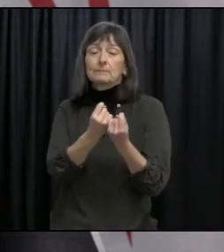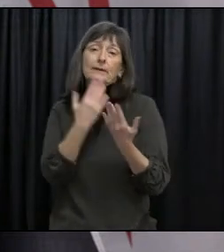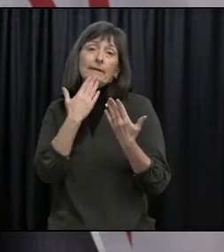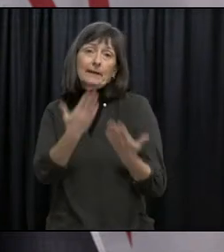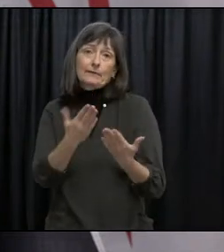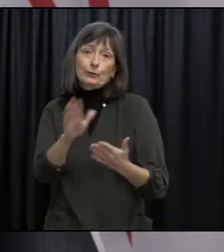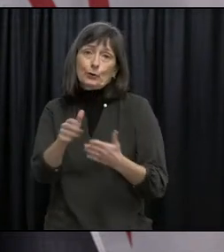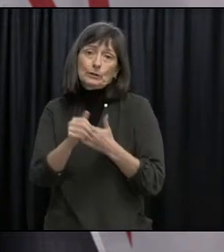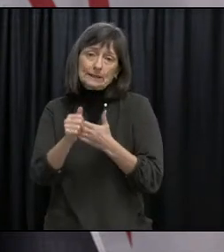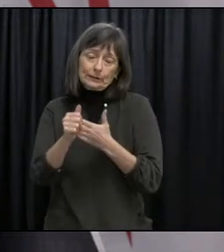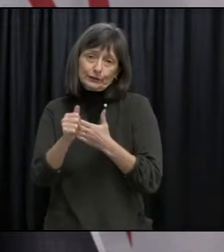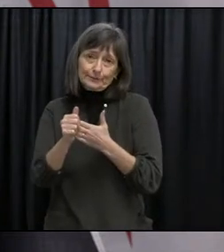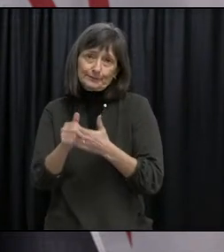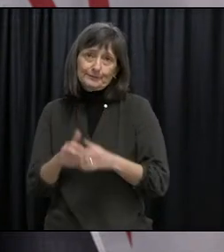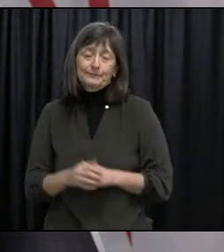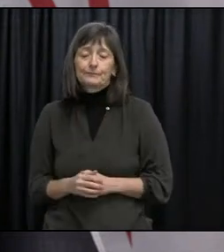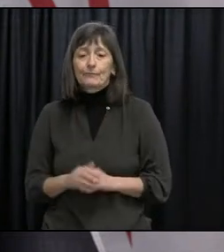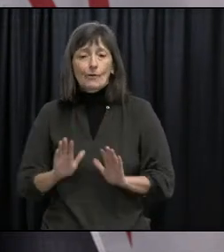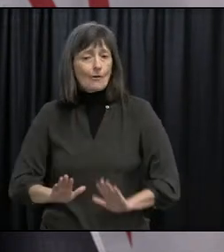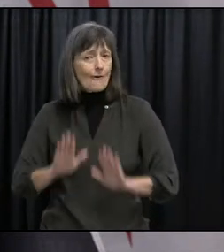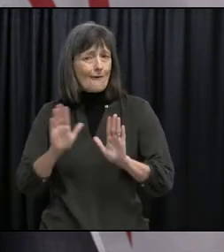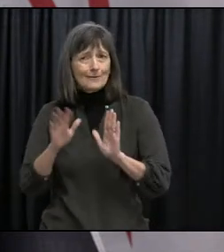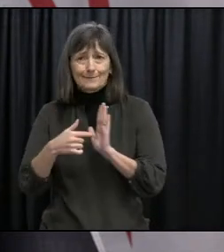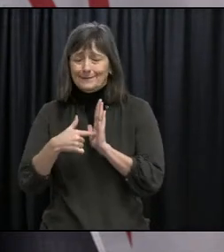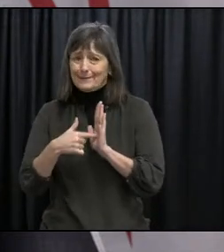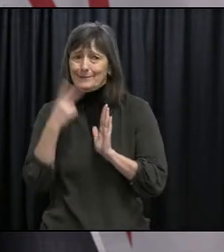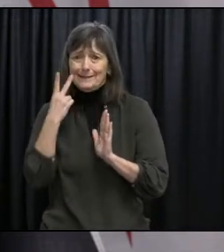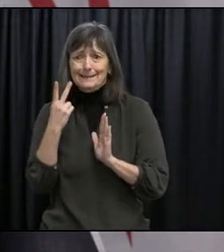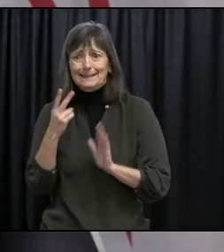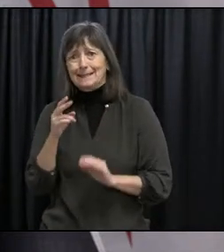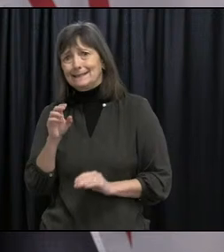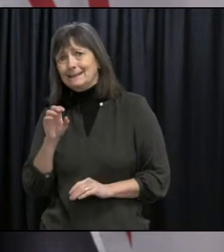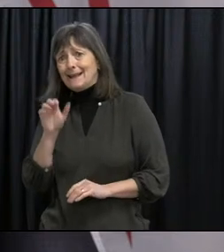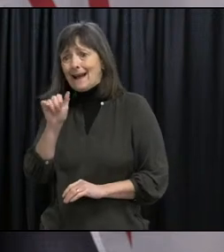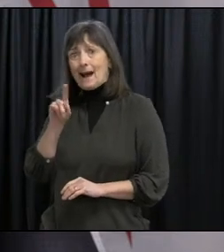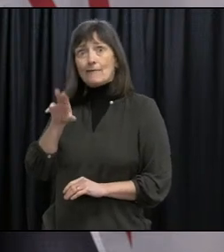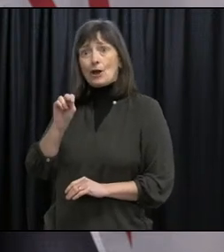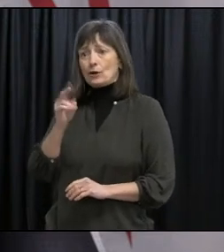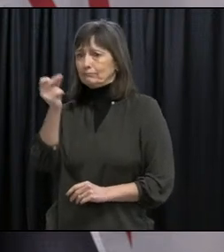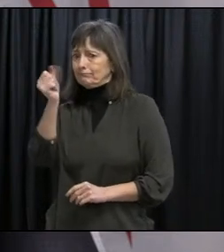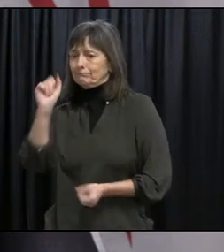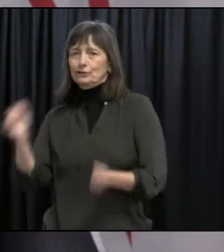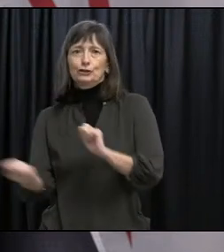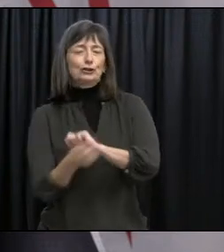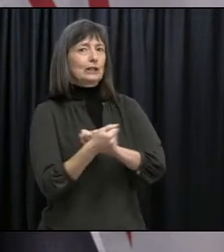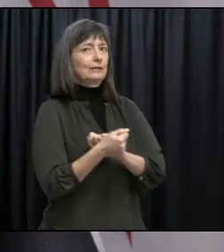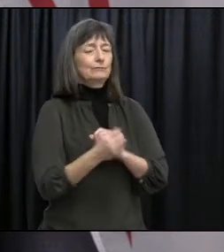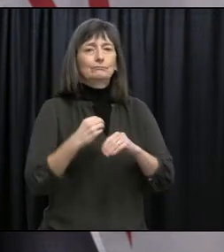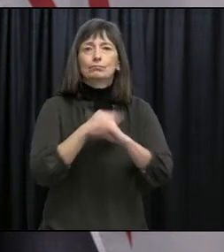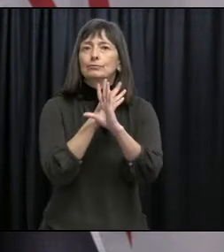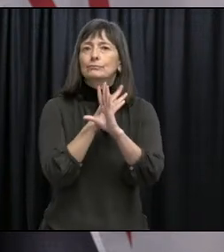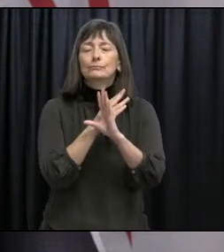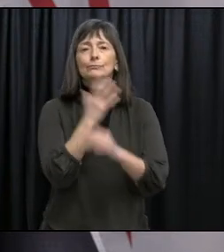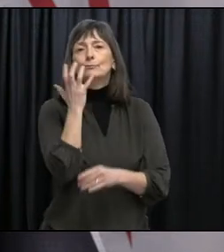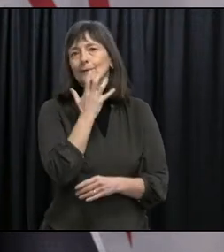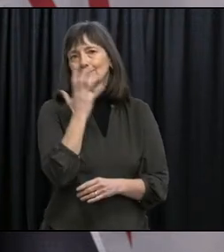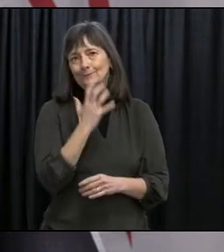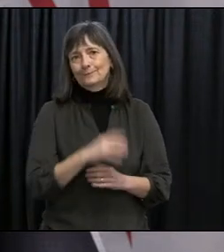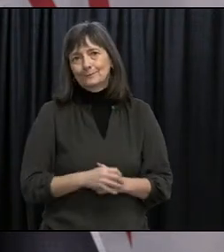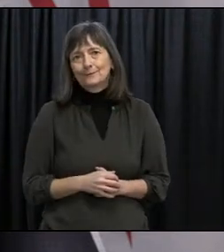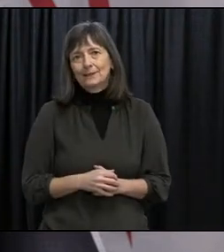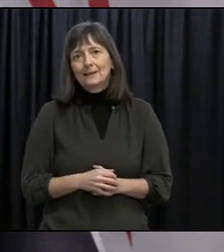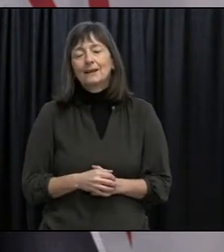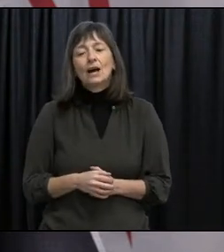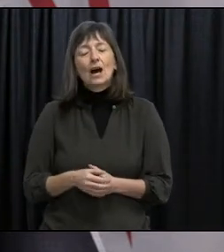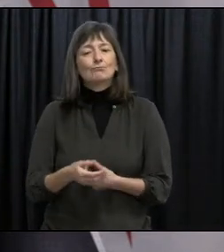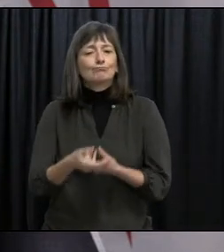We've already seen excellent examples of how teachers in the Avalon region quickly pivoted to online instruction last week. I have every confidence